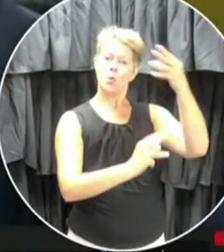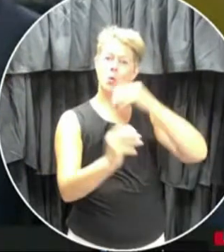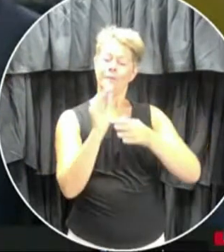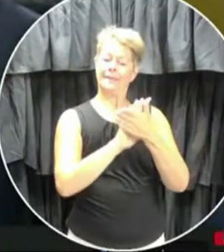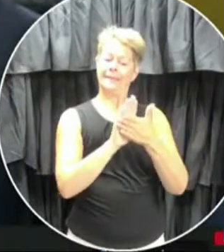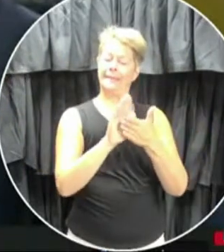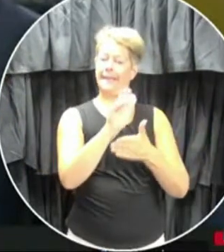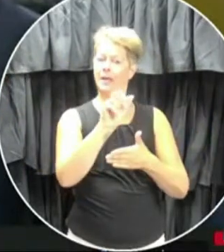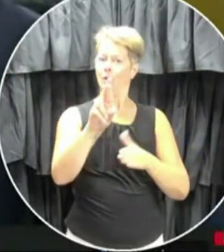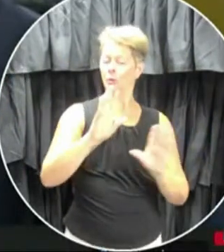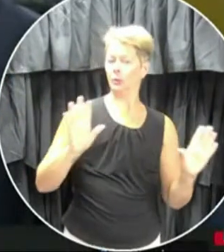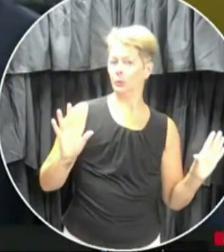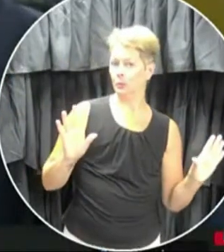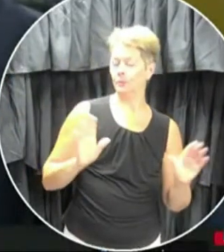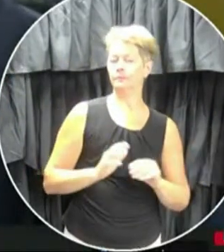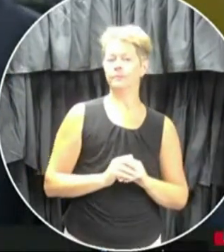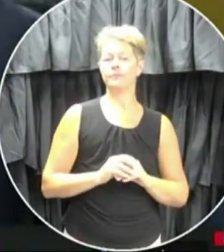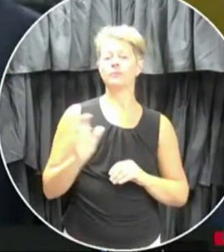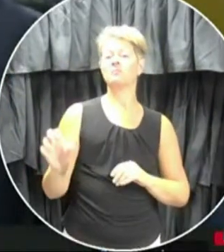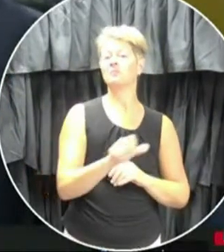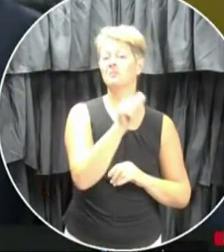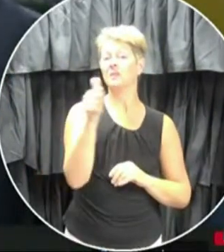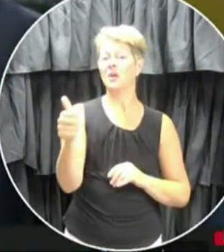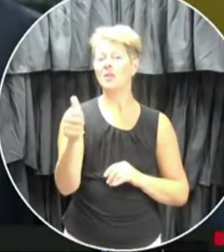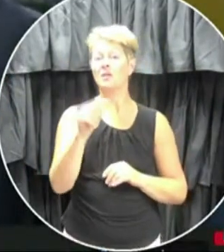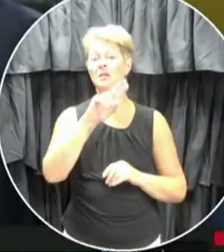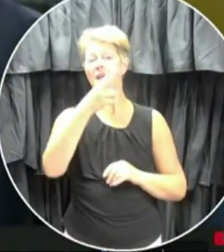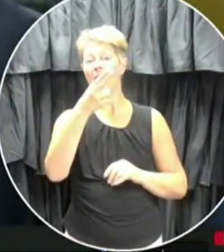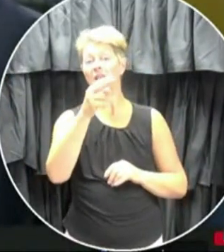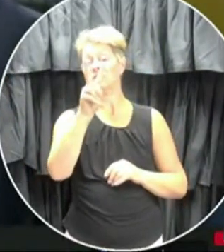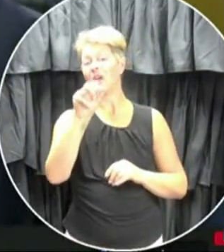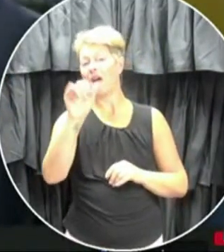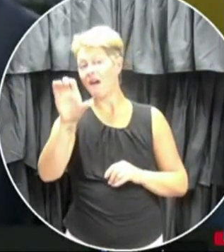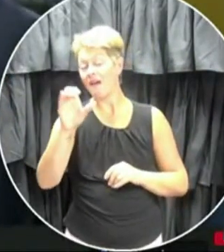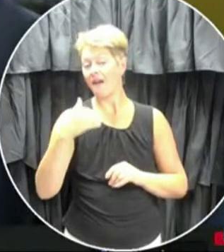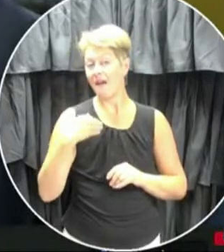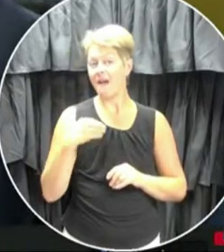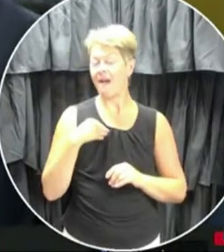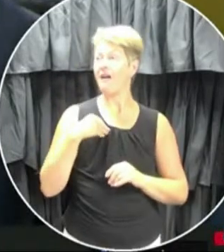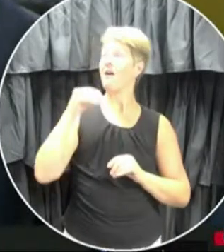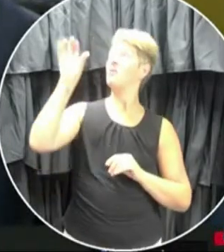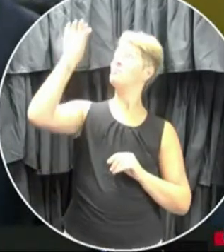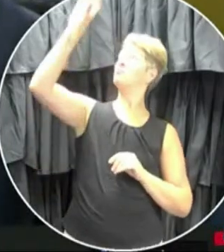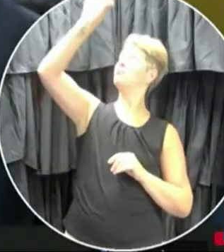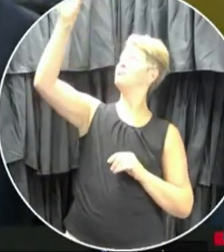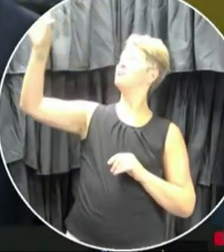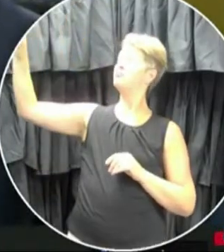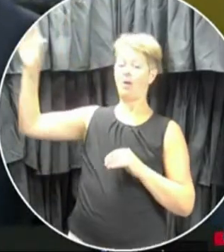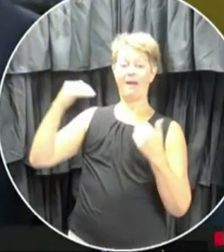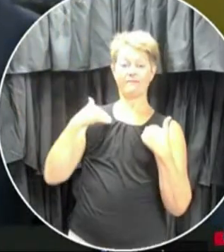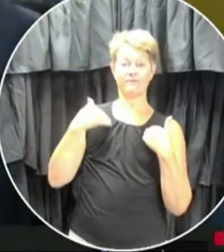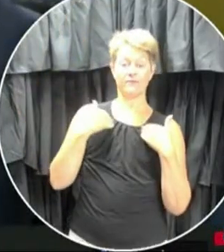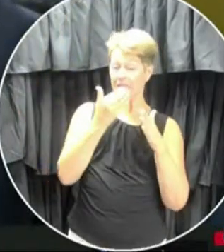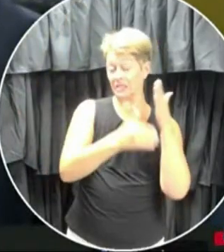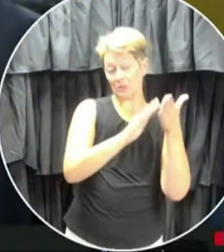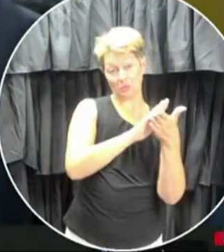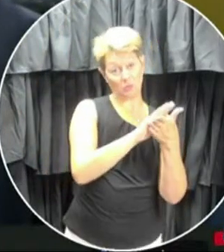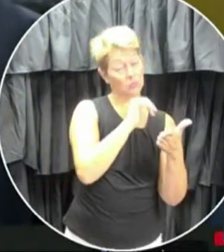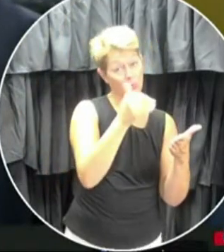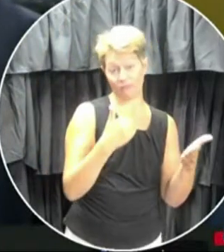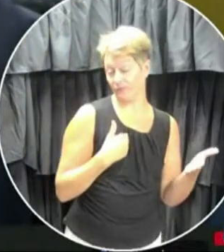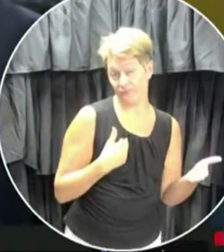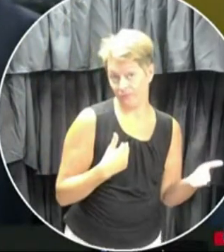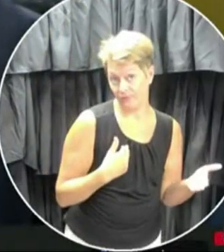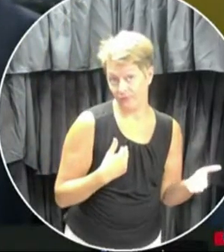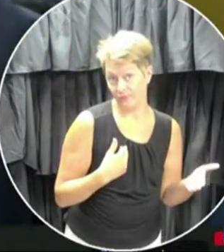There are some other settings on HVAC within our schools that have HVAC, or many do not, that